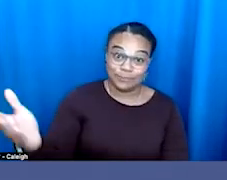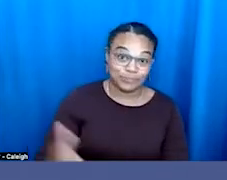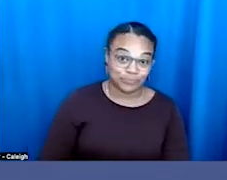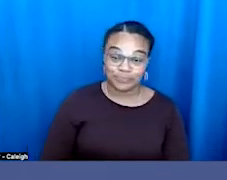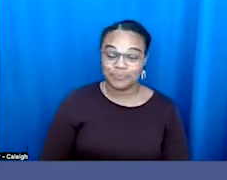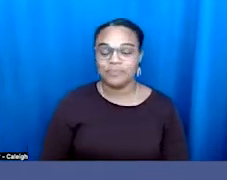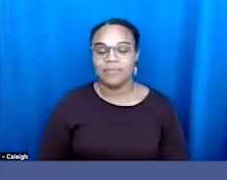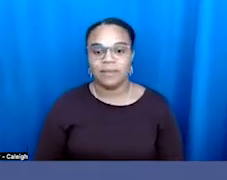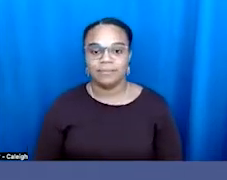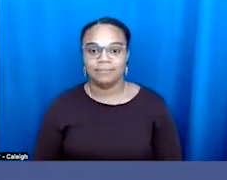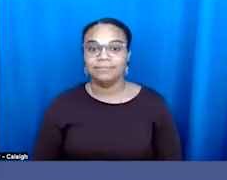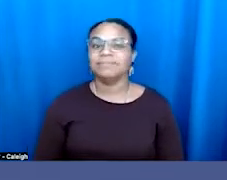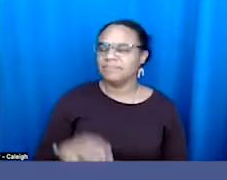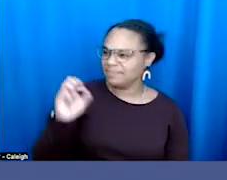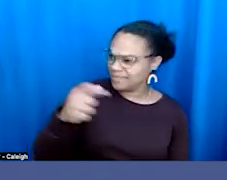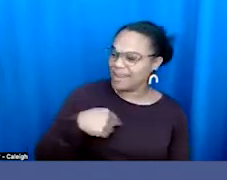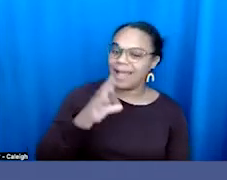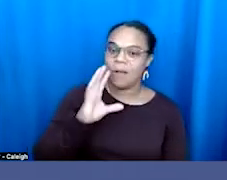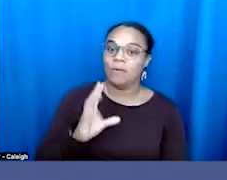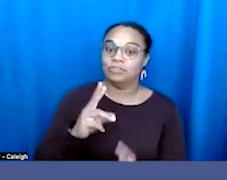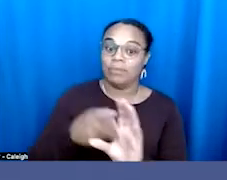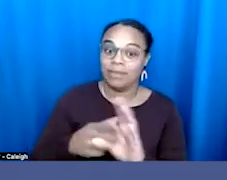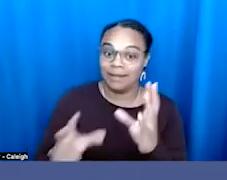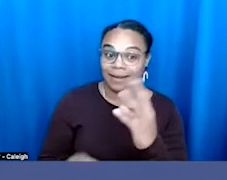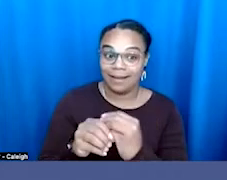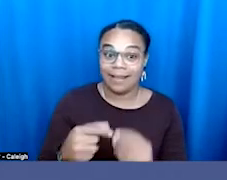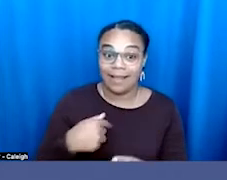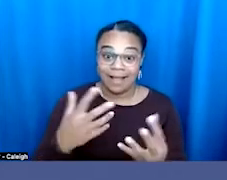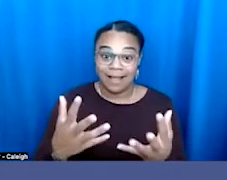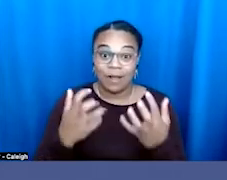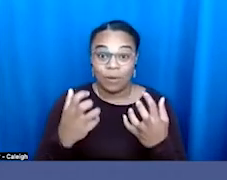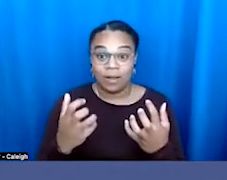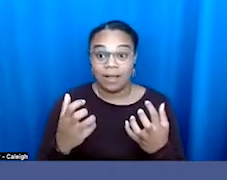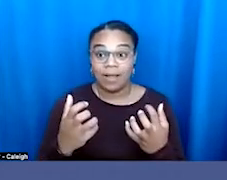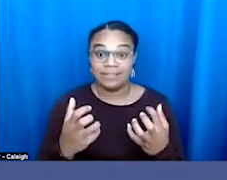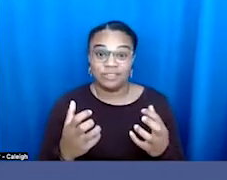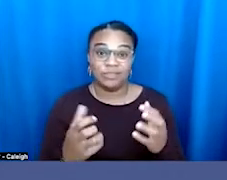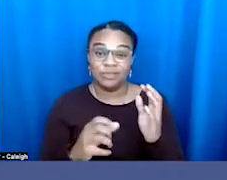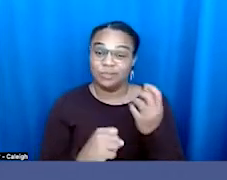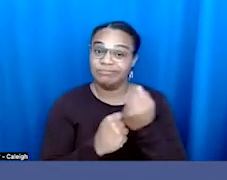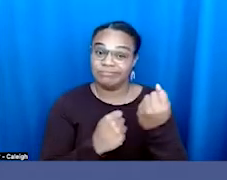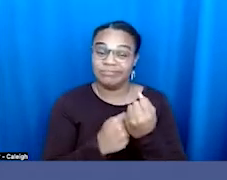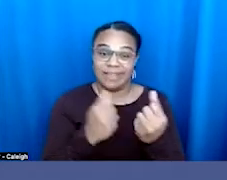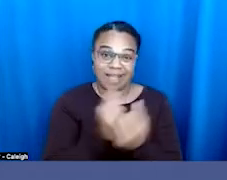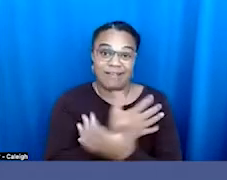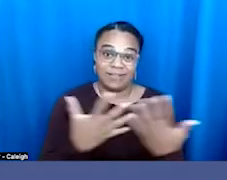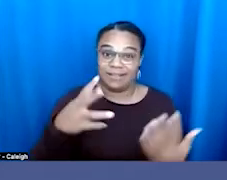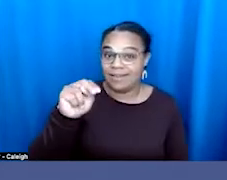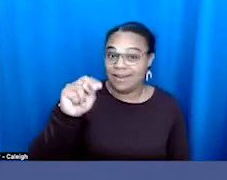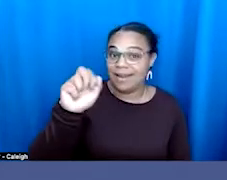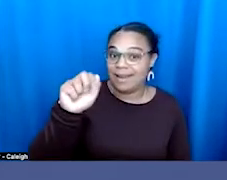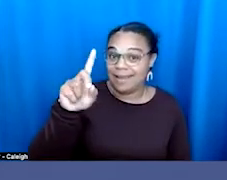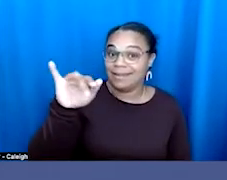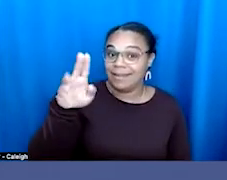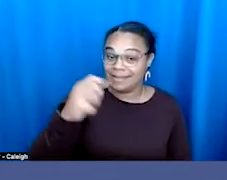Yeah, I'll jump in and say I just want to underscore everything that Nadine has laid out. But I think there's another issue